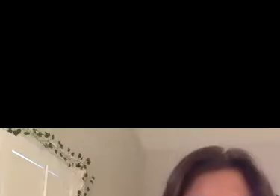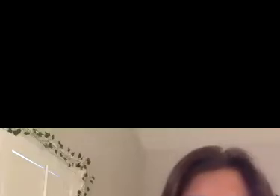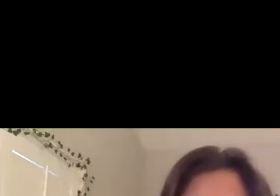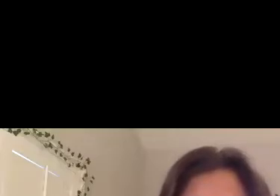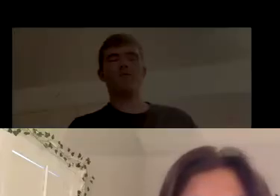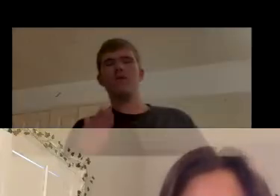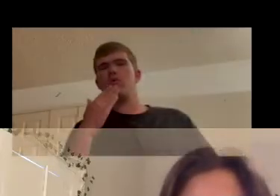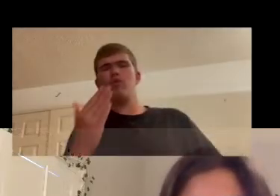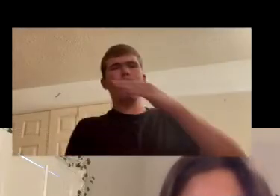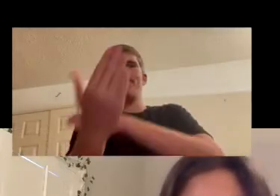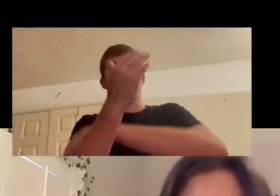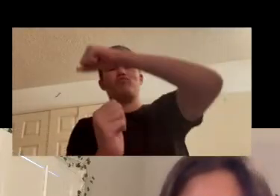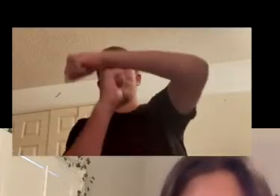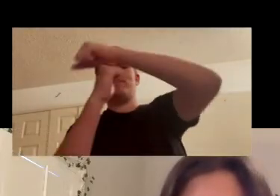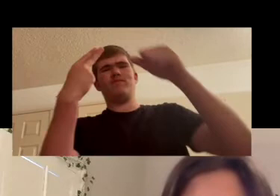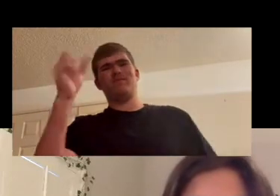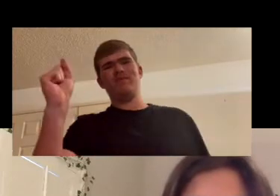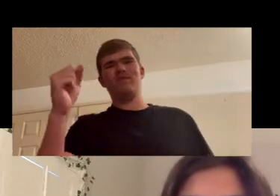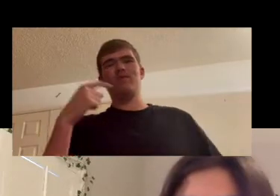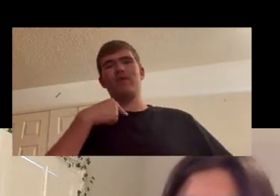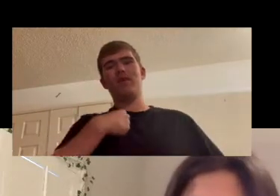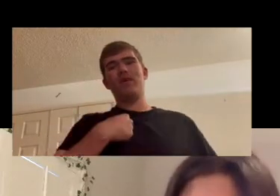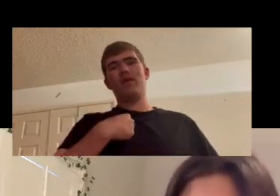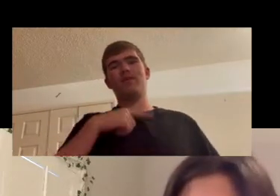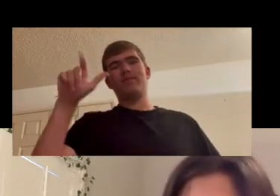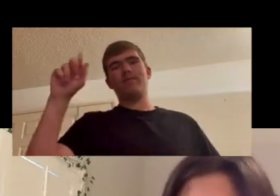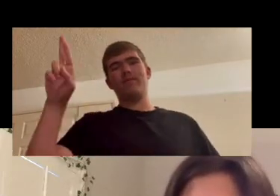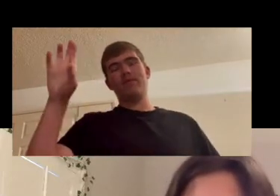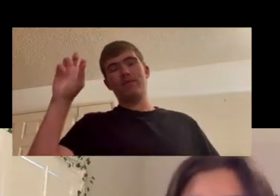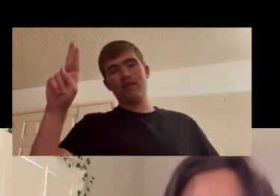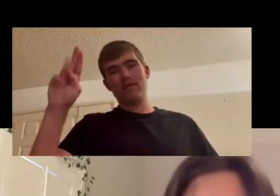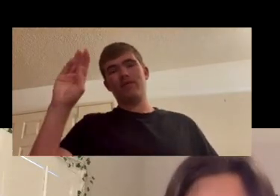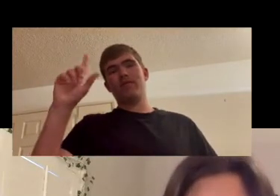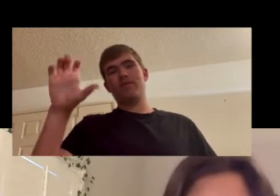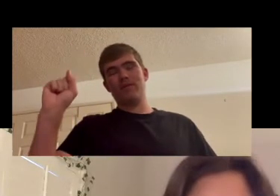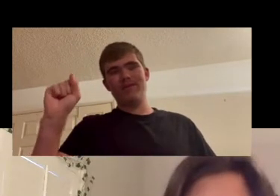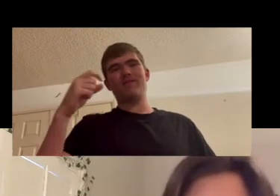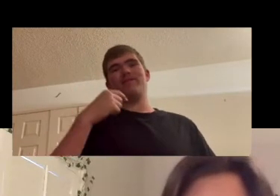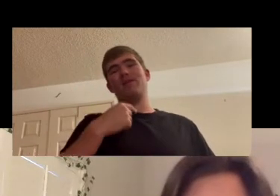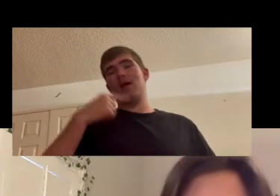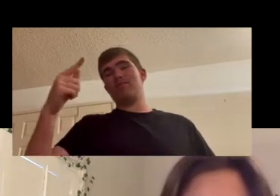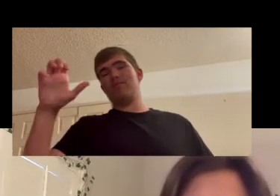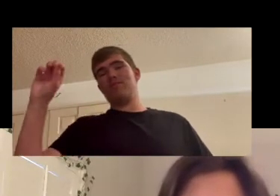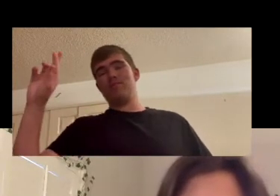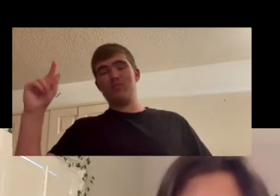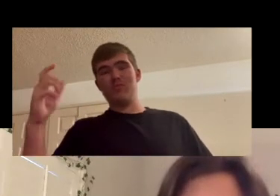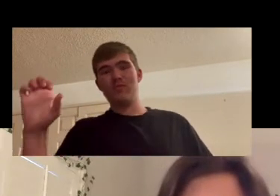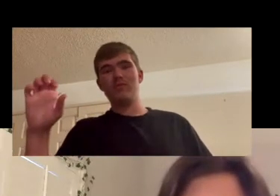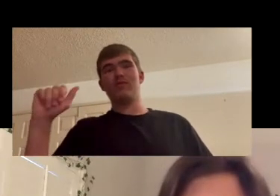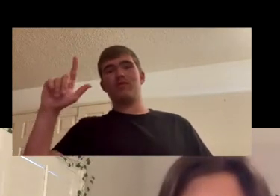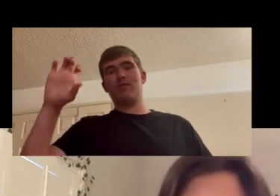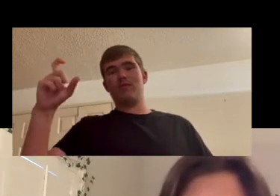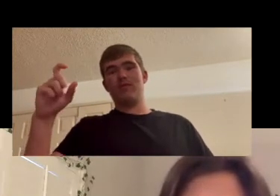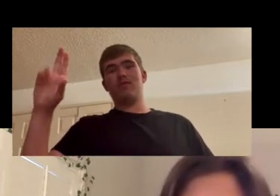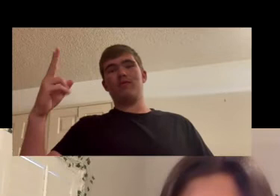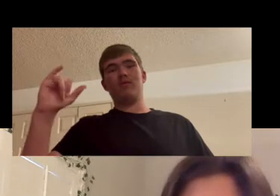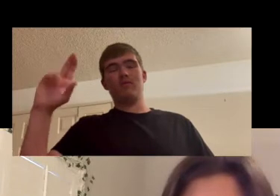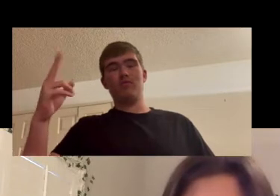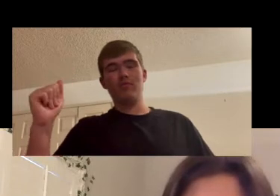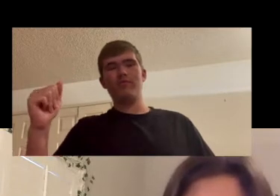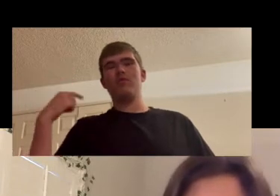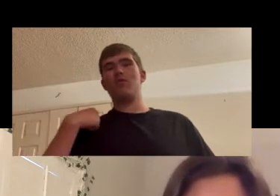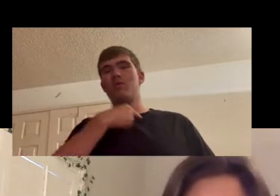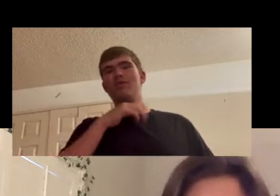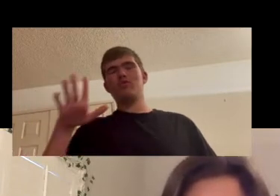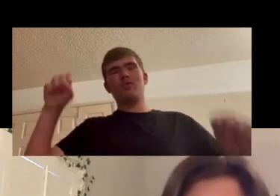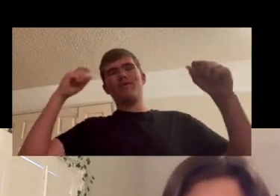good morning taft high school i'm lauren bulls and i'm george alex chicho we are your hosts for